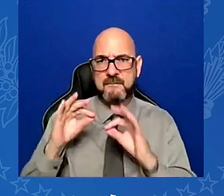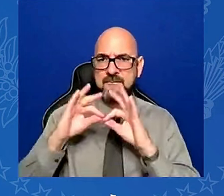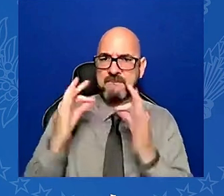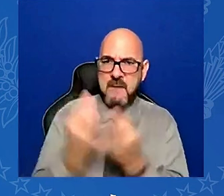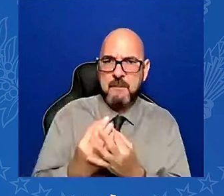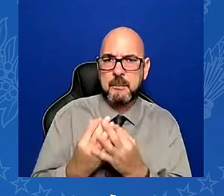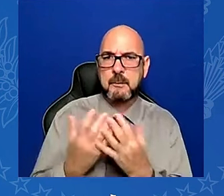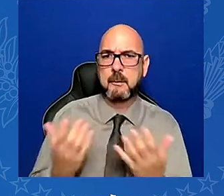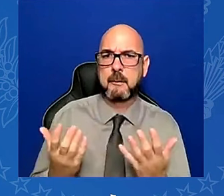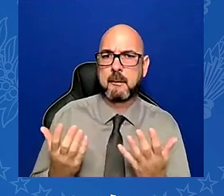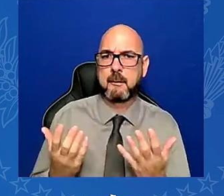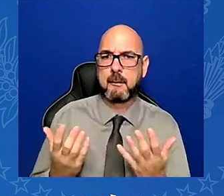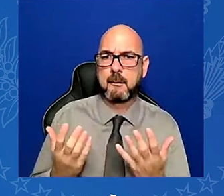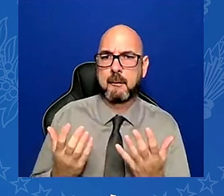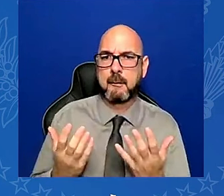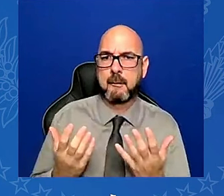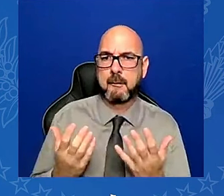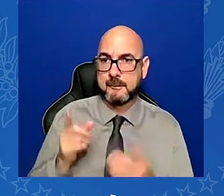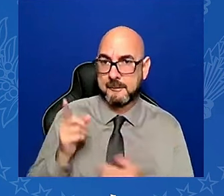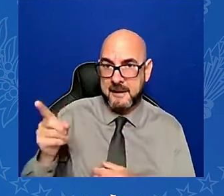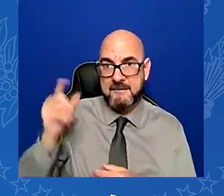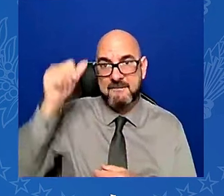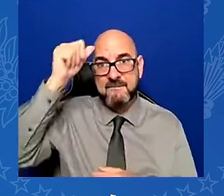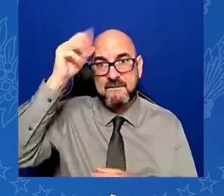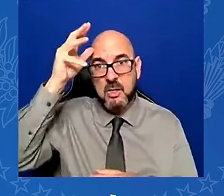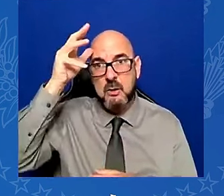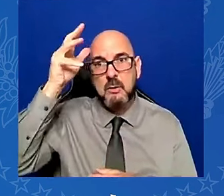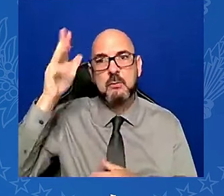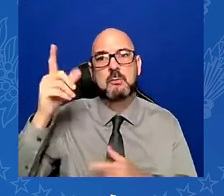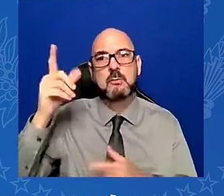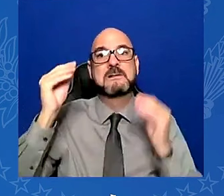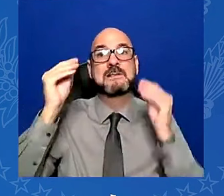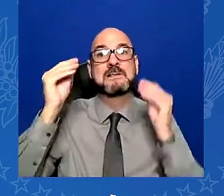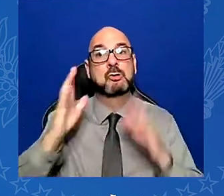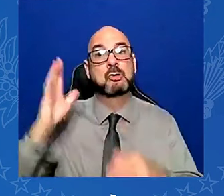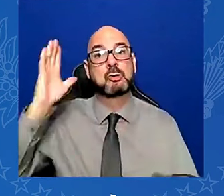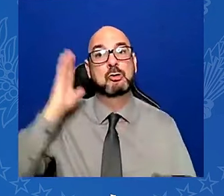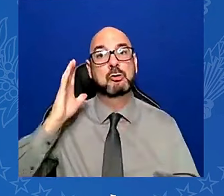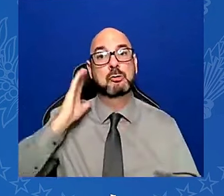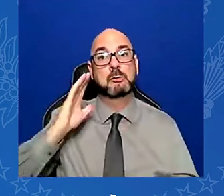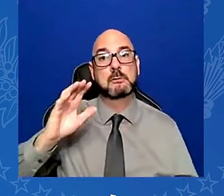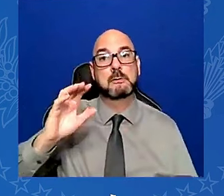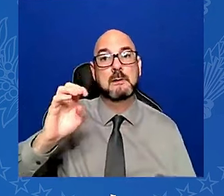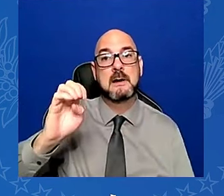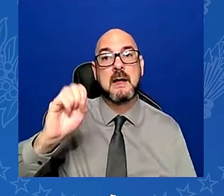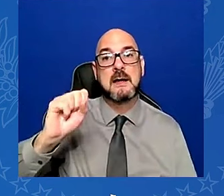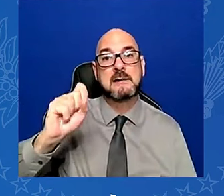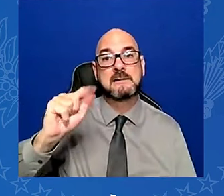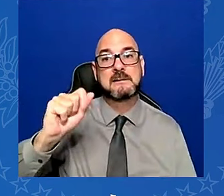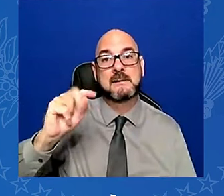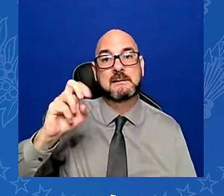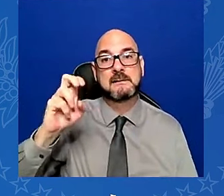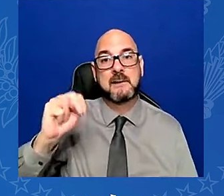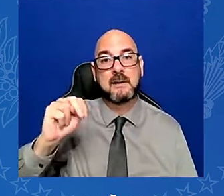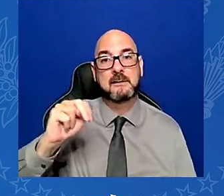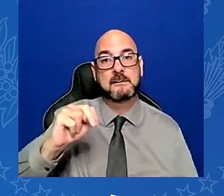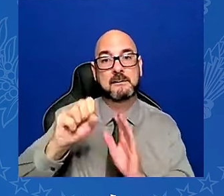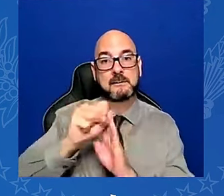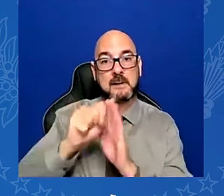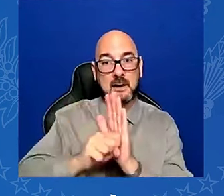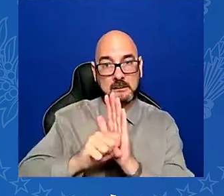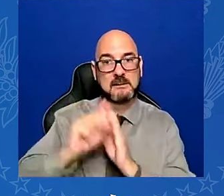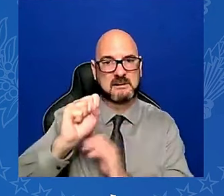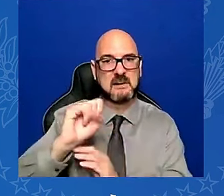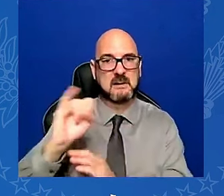Island, and his mom is an incredible woman, a family of firefighters, was chief medical officer in New York City Fire